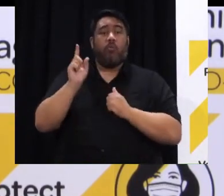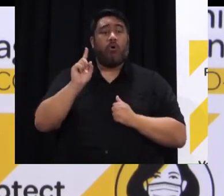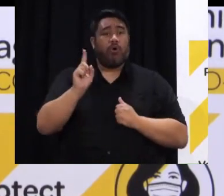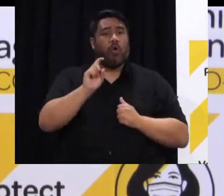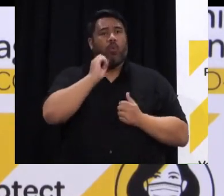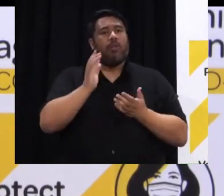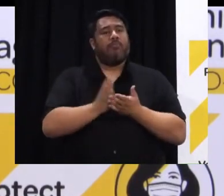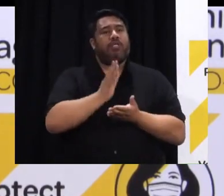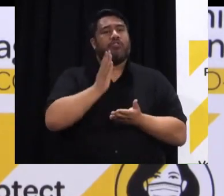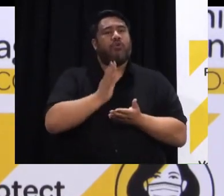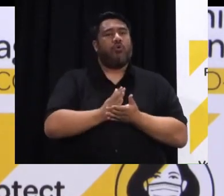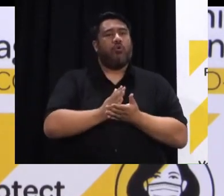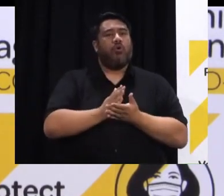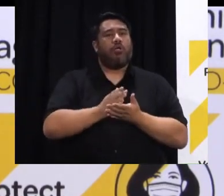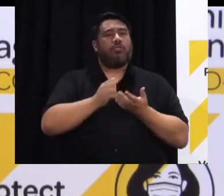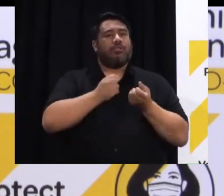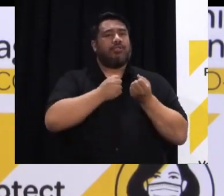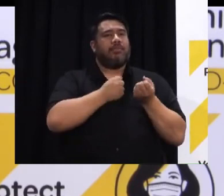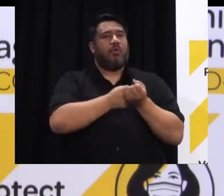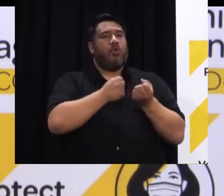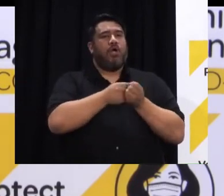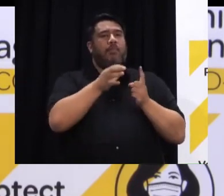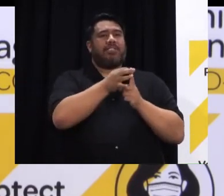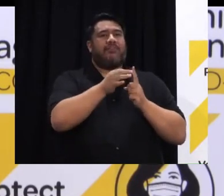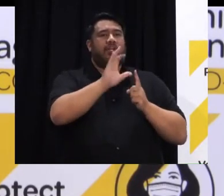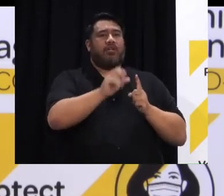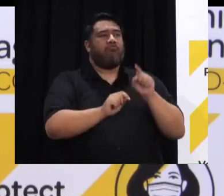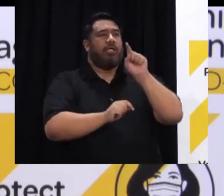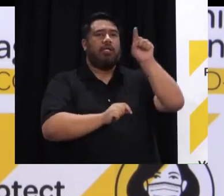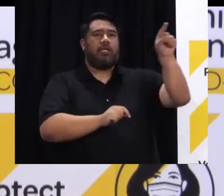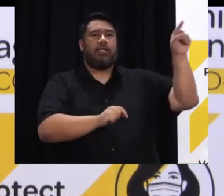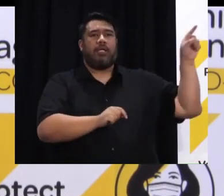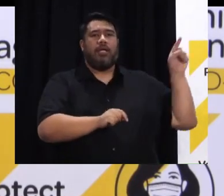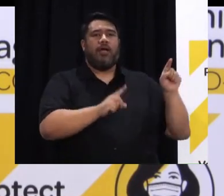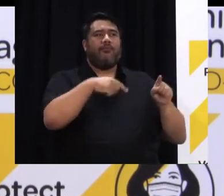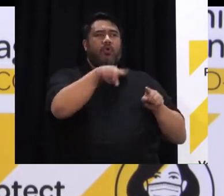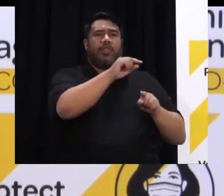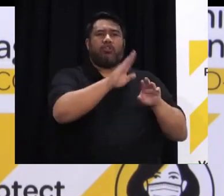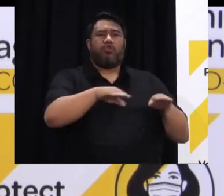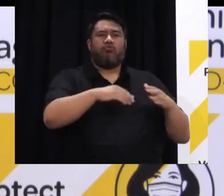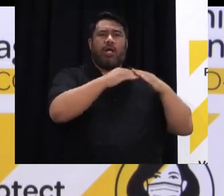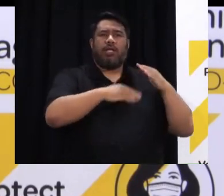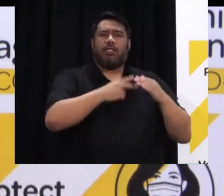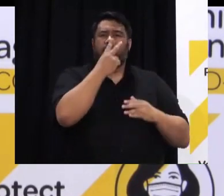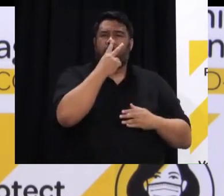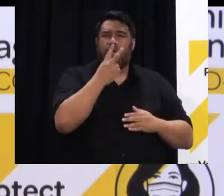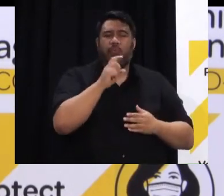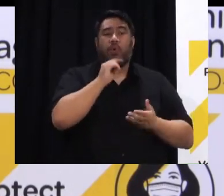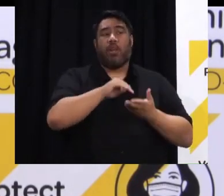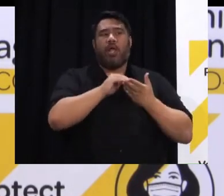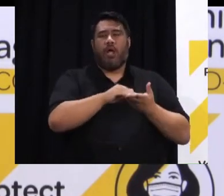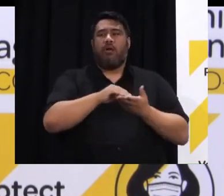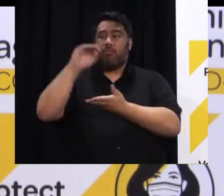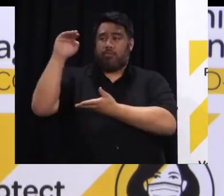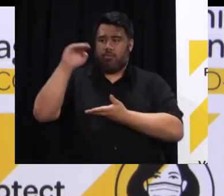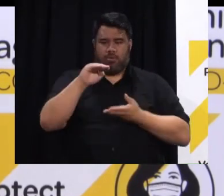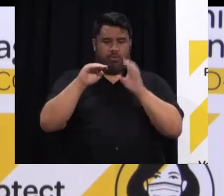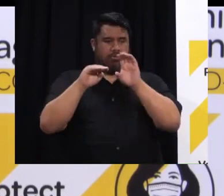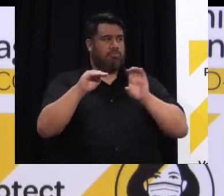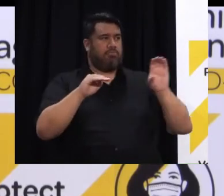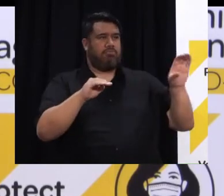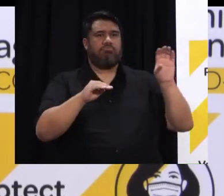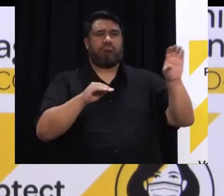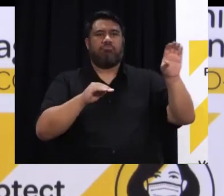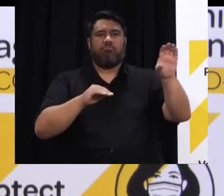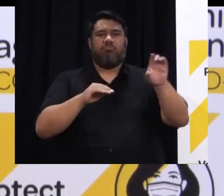support our Pacific neighbours with their under 12 vaccinations so it does enable us to do that in a timely way and I think we're working through within